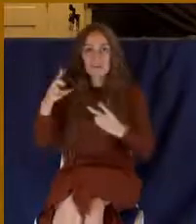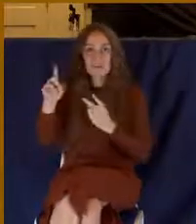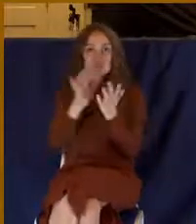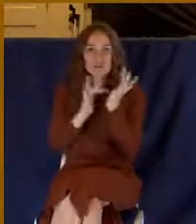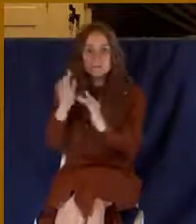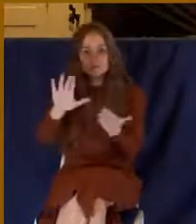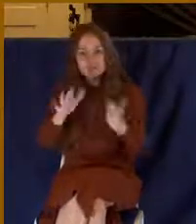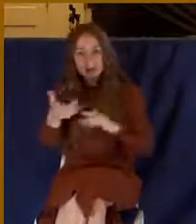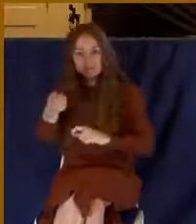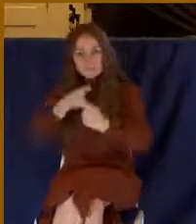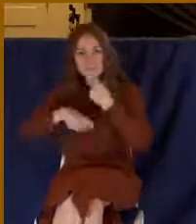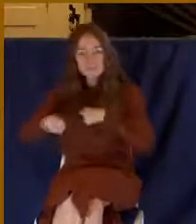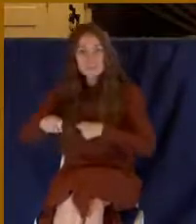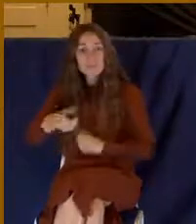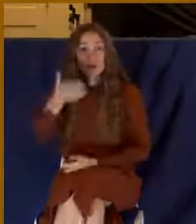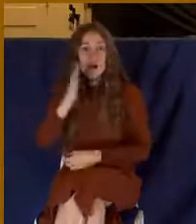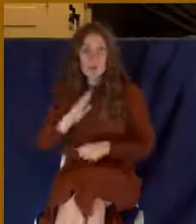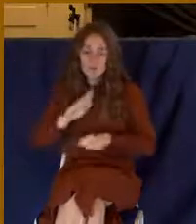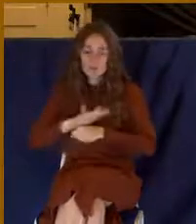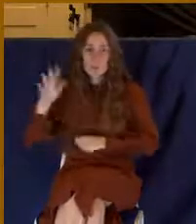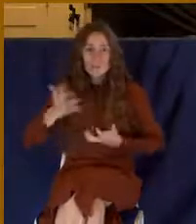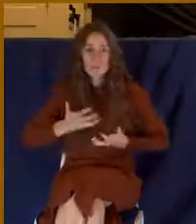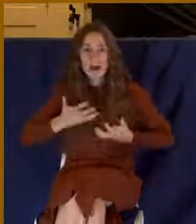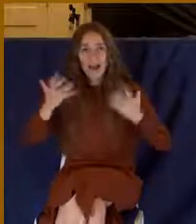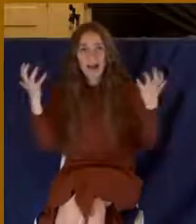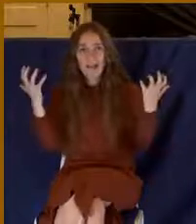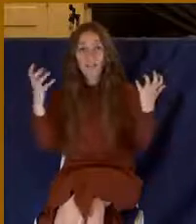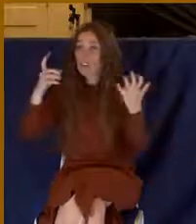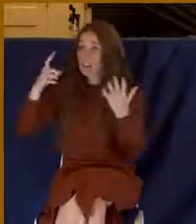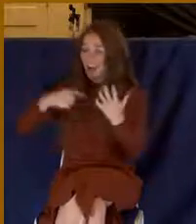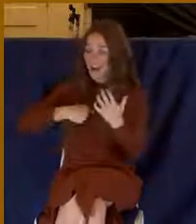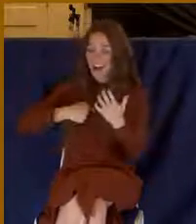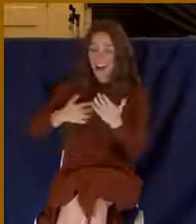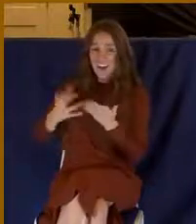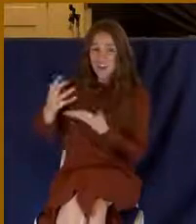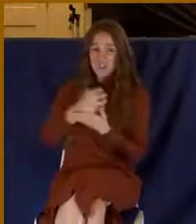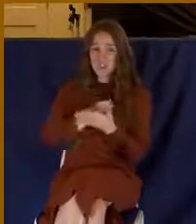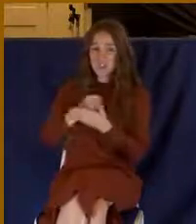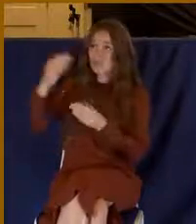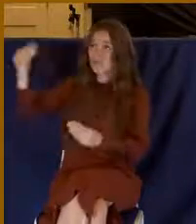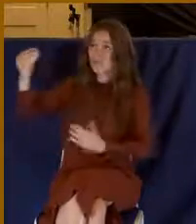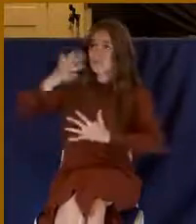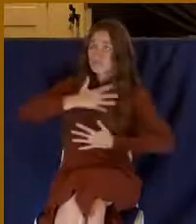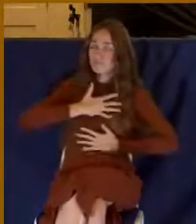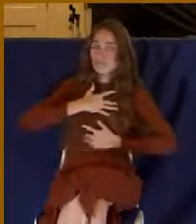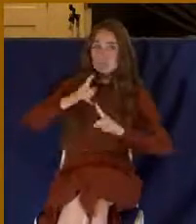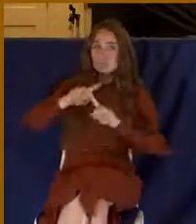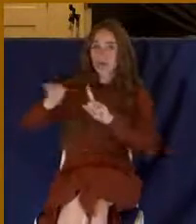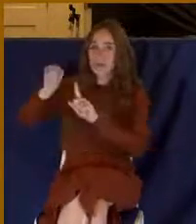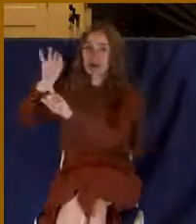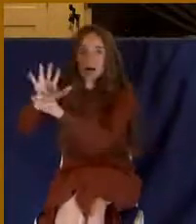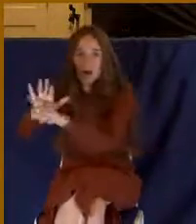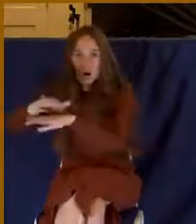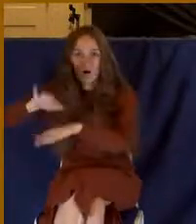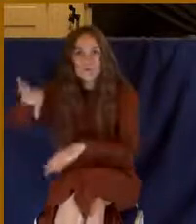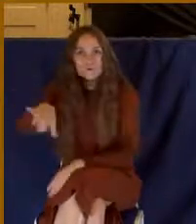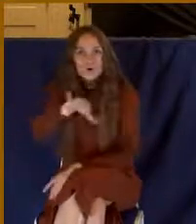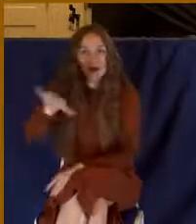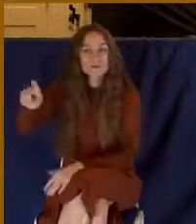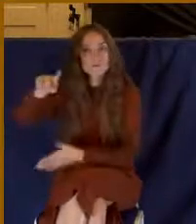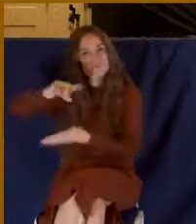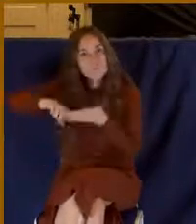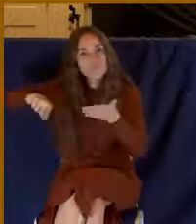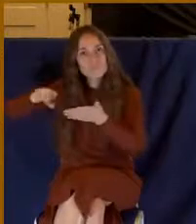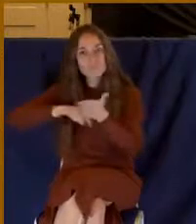of God that should have fallen upon me fell on Christ. He paid that sin debt. And then you know what happens now? Look again at verse 14.